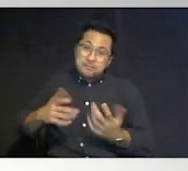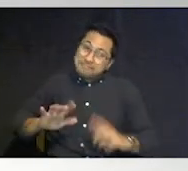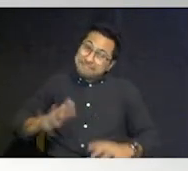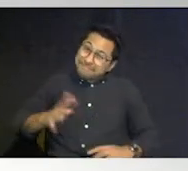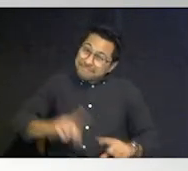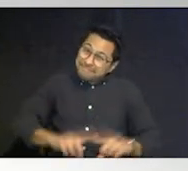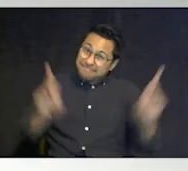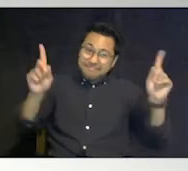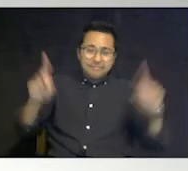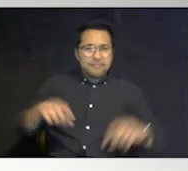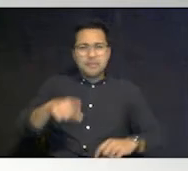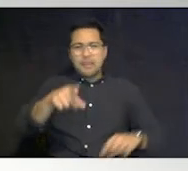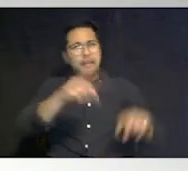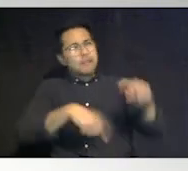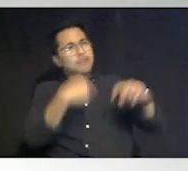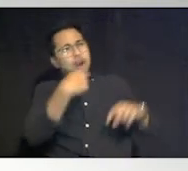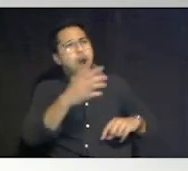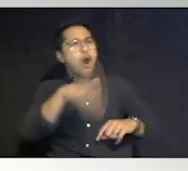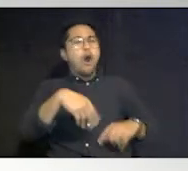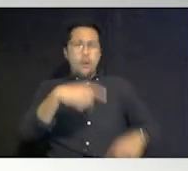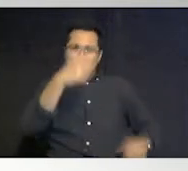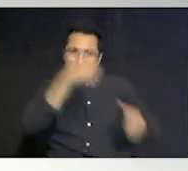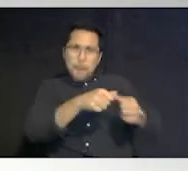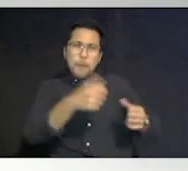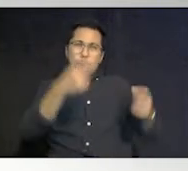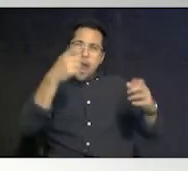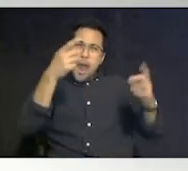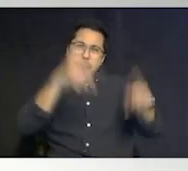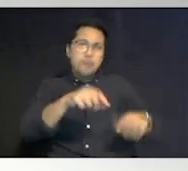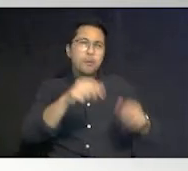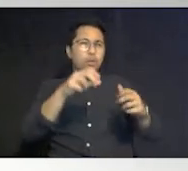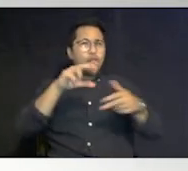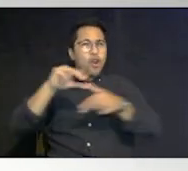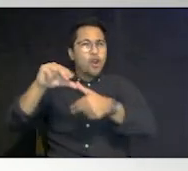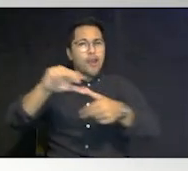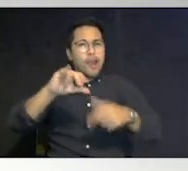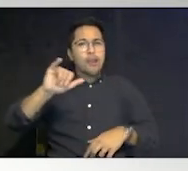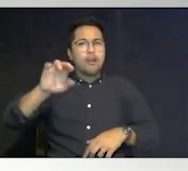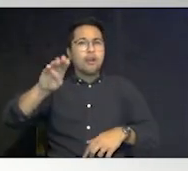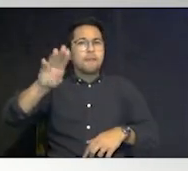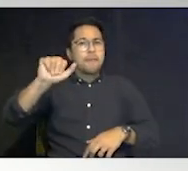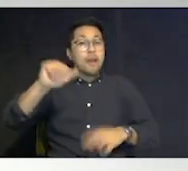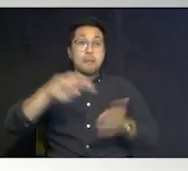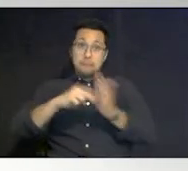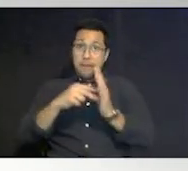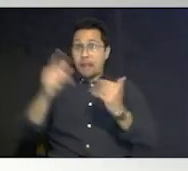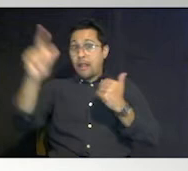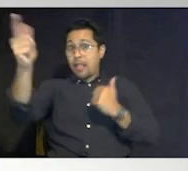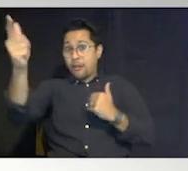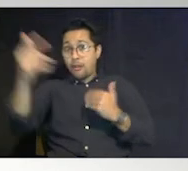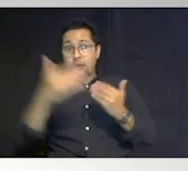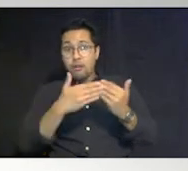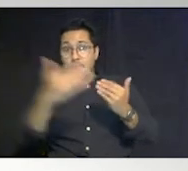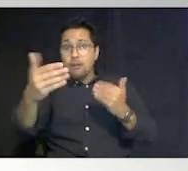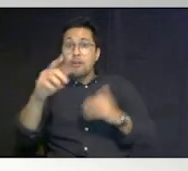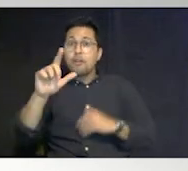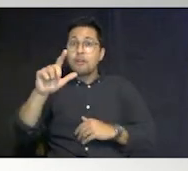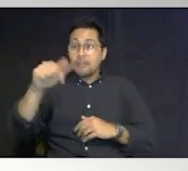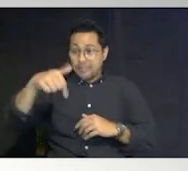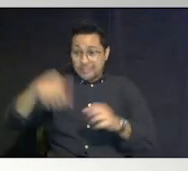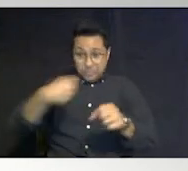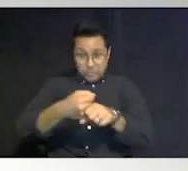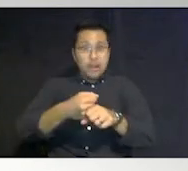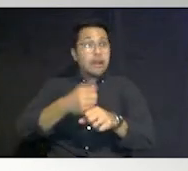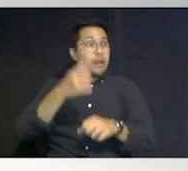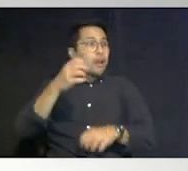you cannot say well this is what happened in hurricane irma therefore if we have a hurricane in 2021 that's